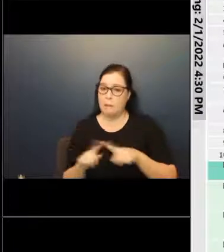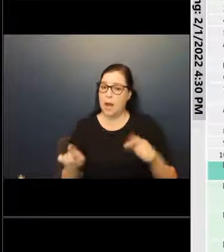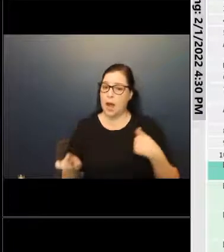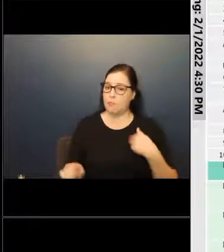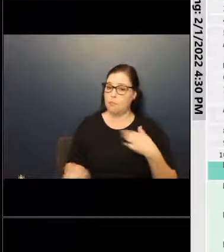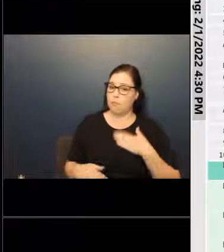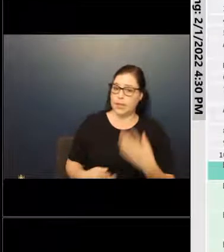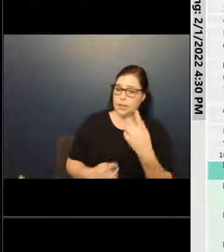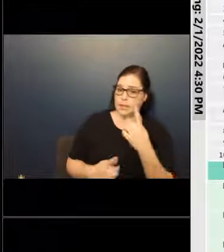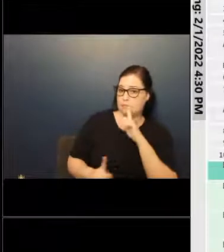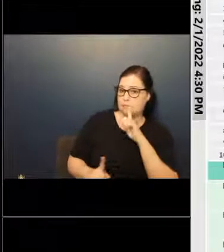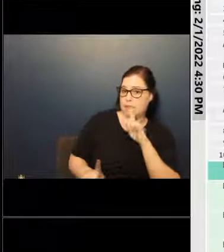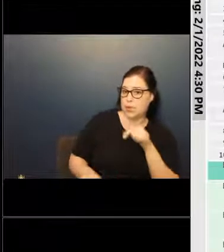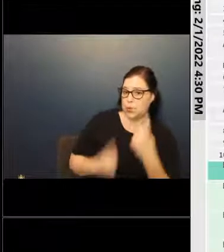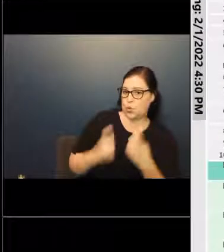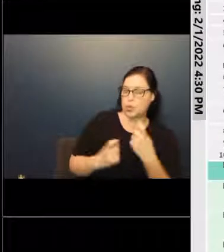What is our current rent?